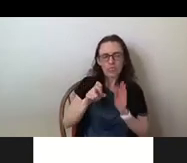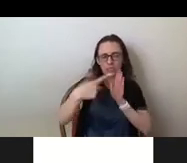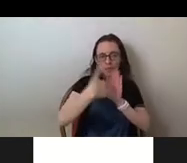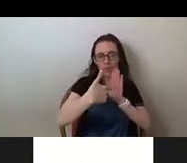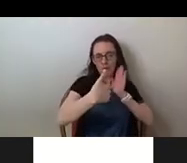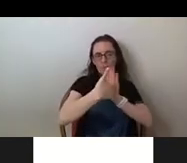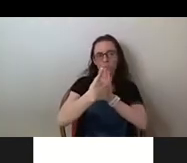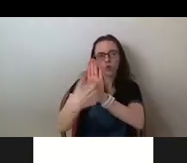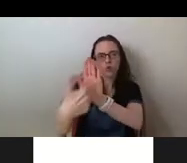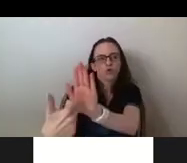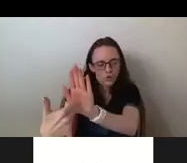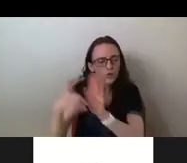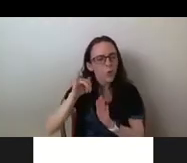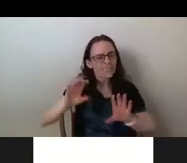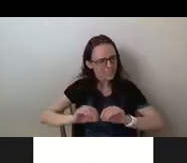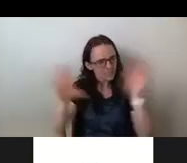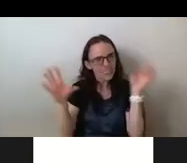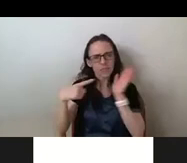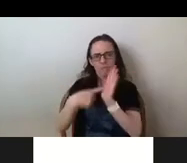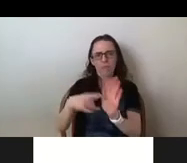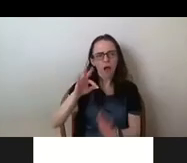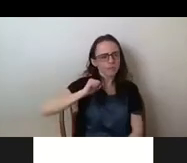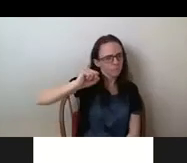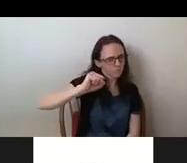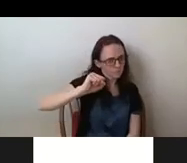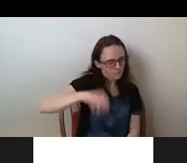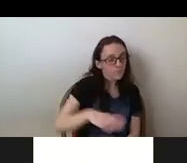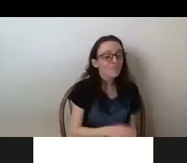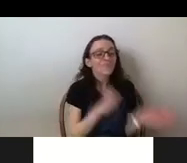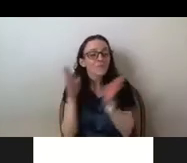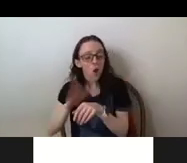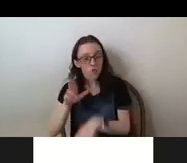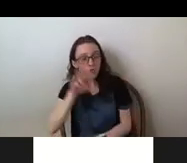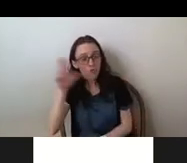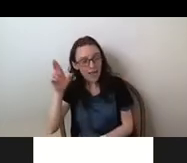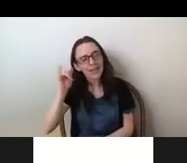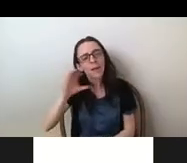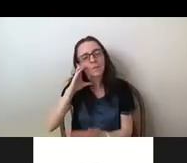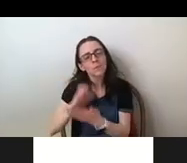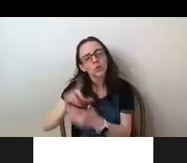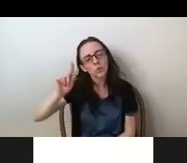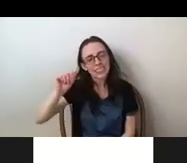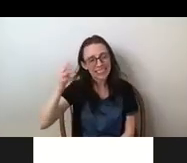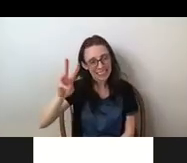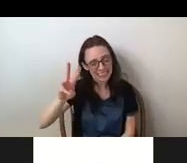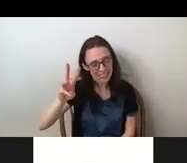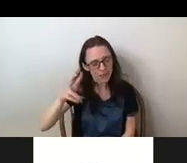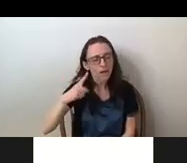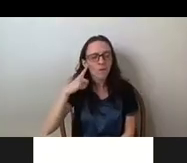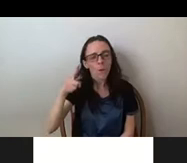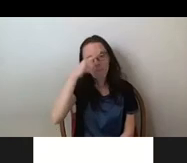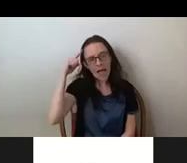explicit mode of resistance. The image on the right was taken more recently, specifically in 29, 2016, during a Black Lives Matter protest.